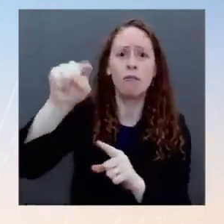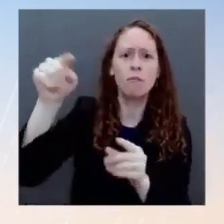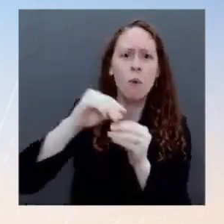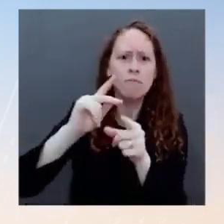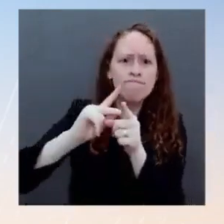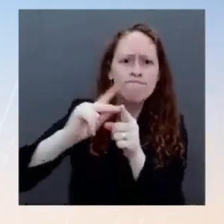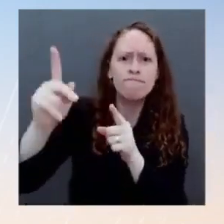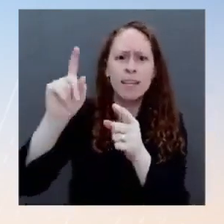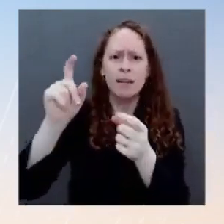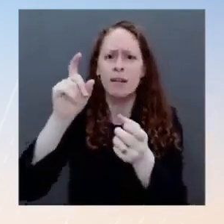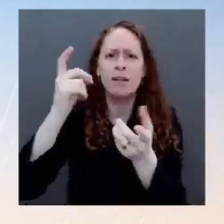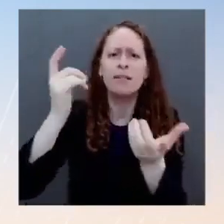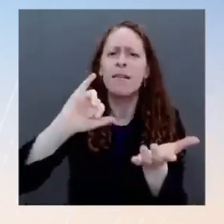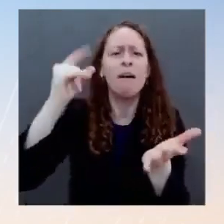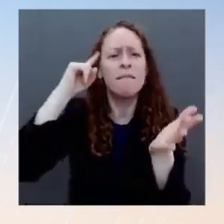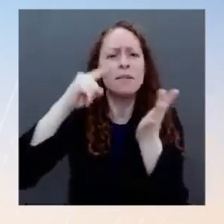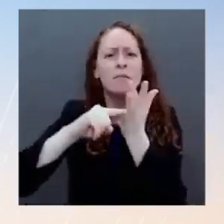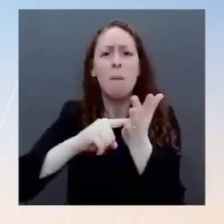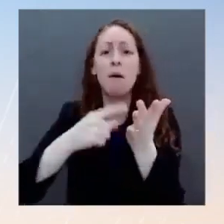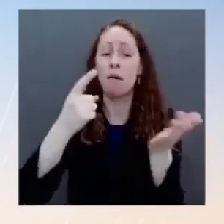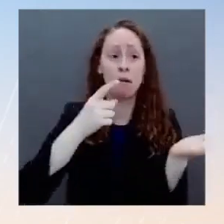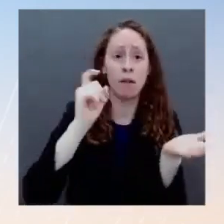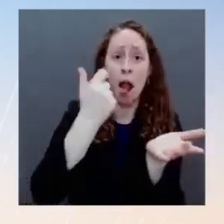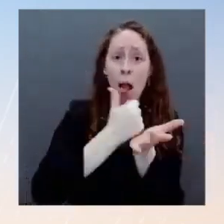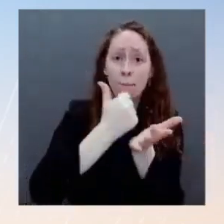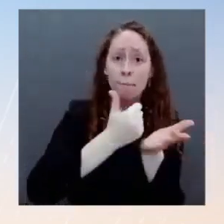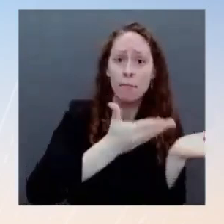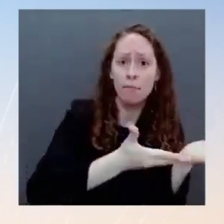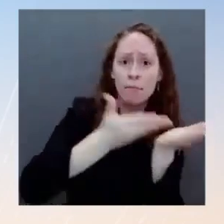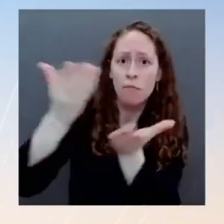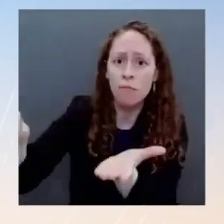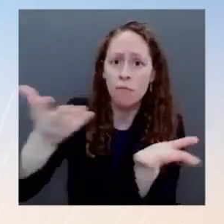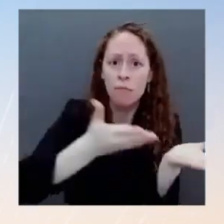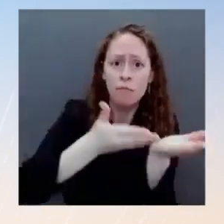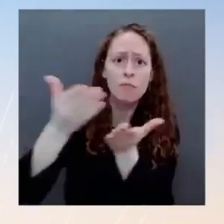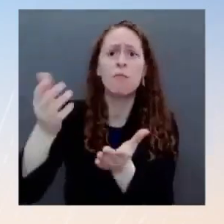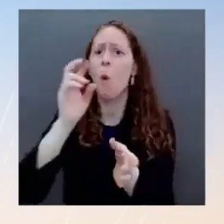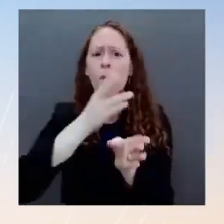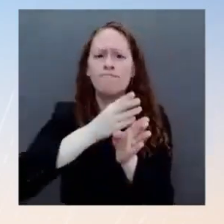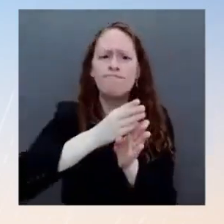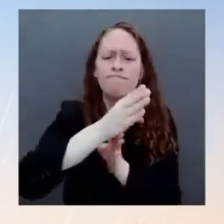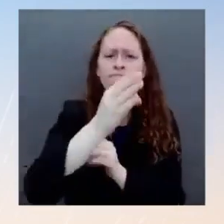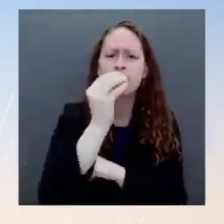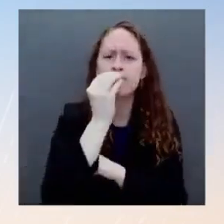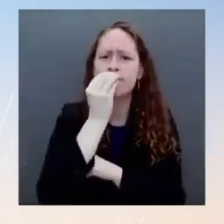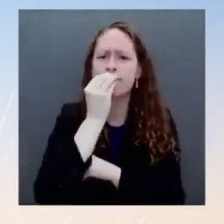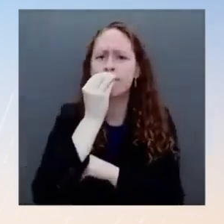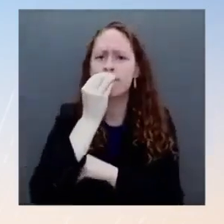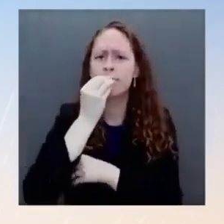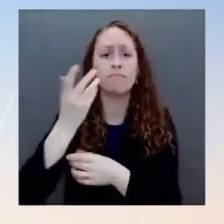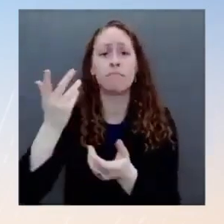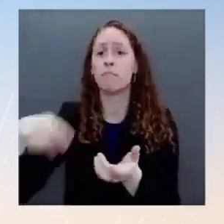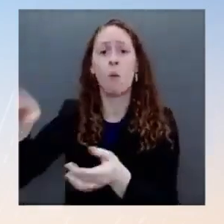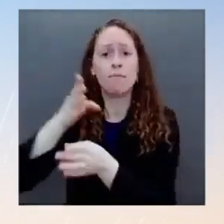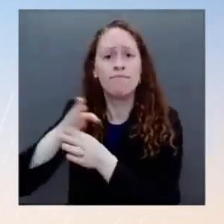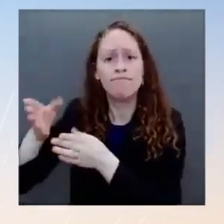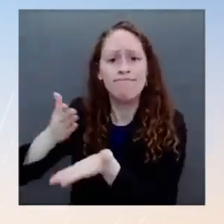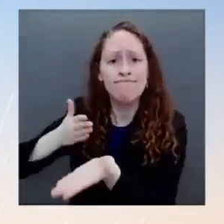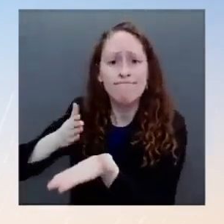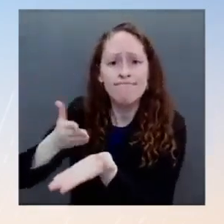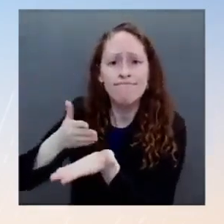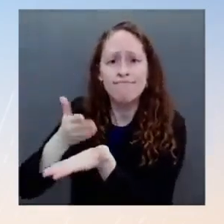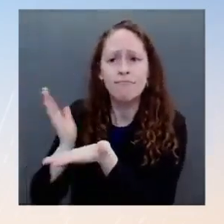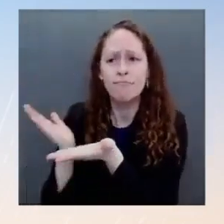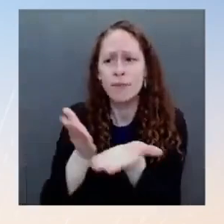all at the heart of these healthcare facilities. And so, for that reason, with the President's support, I am now directing an